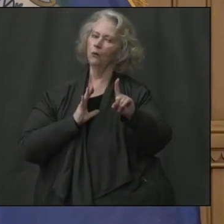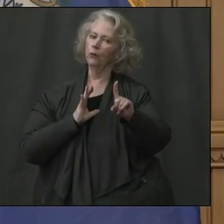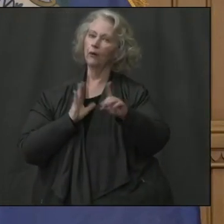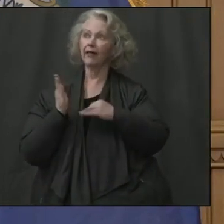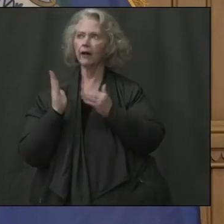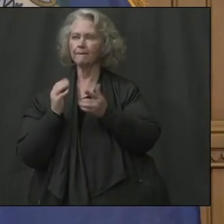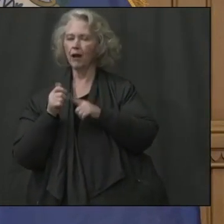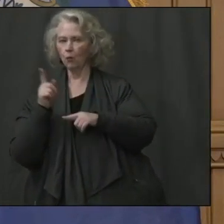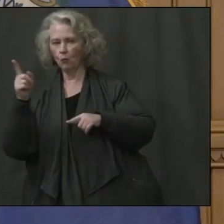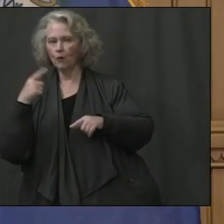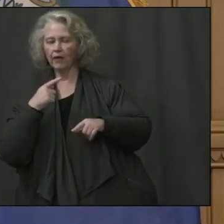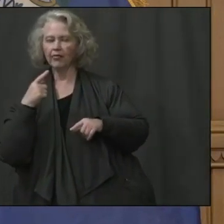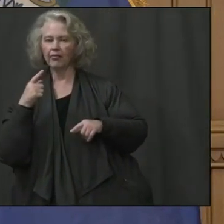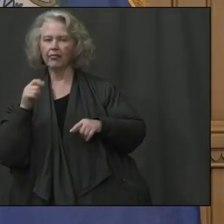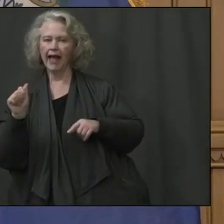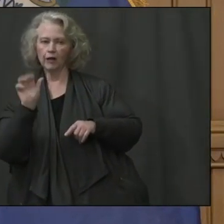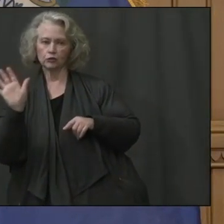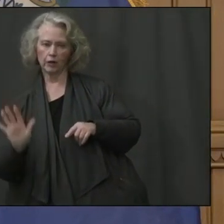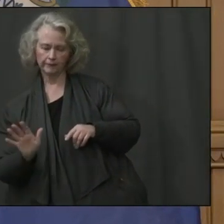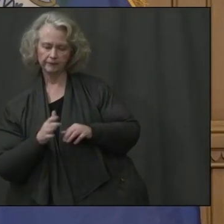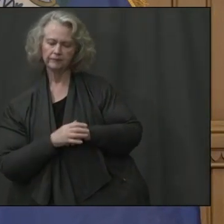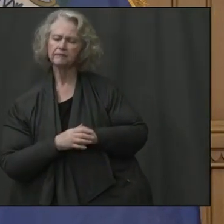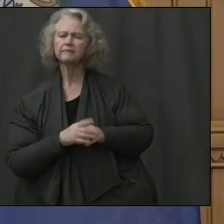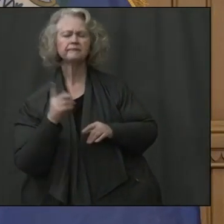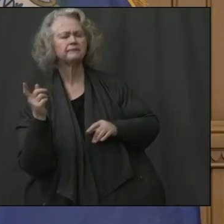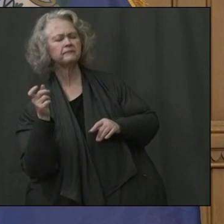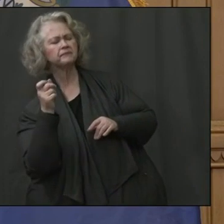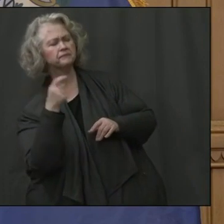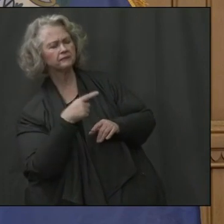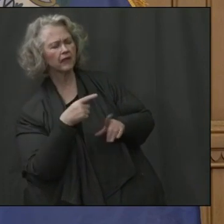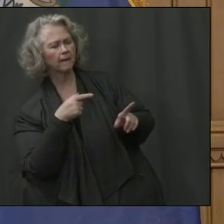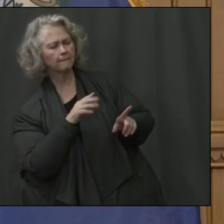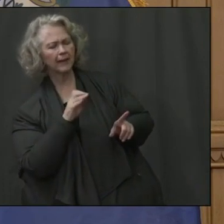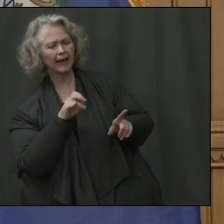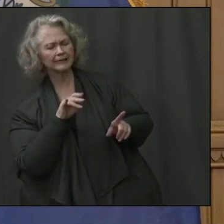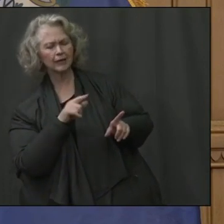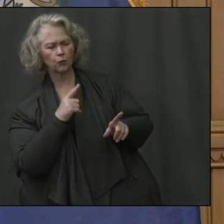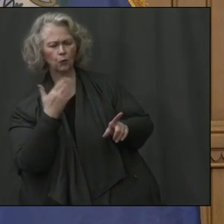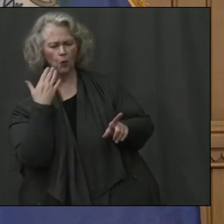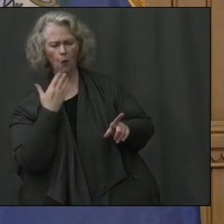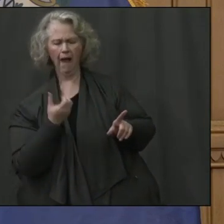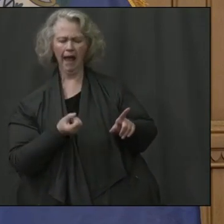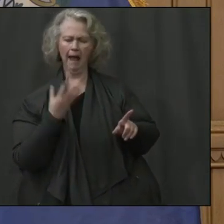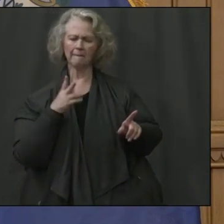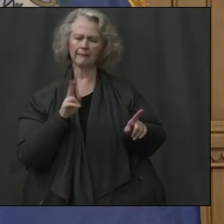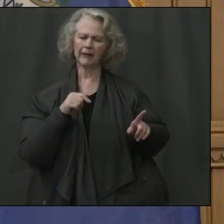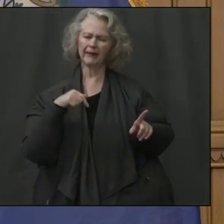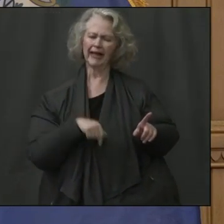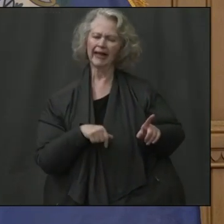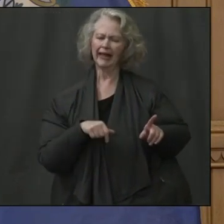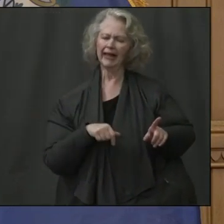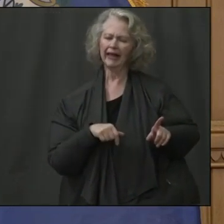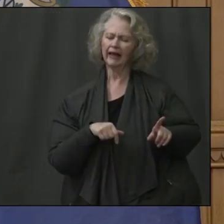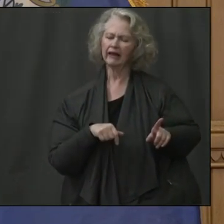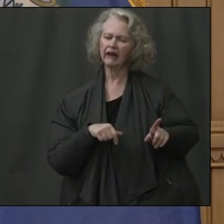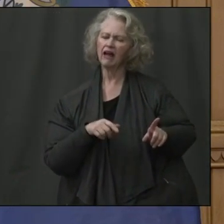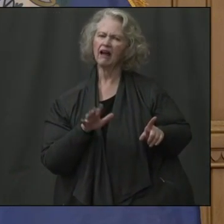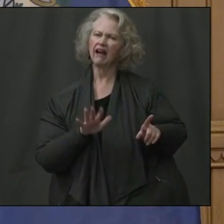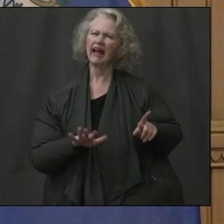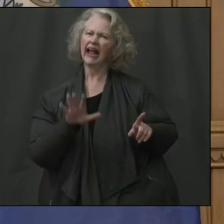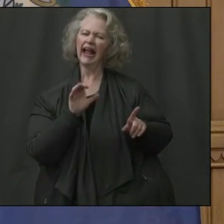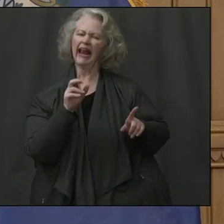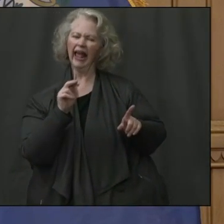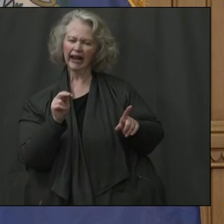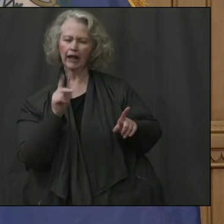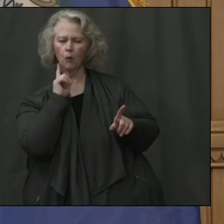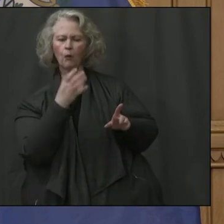Melissa, do you have any numbers on also on the federal of how many people, for example, in Connecticut would get the $1,200? In other words, senior